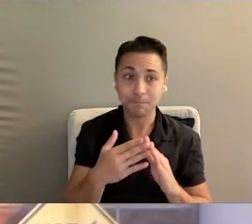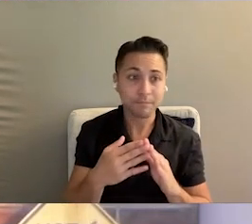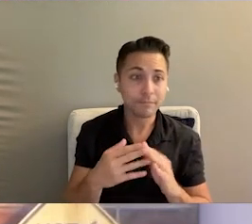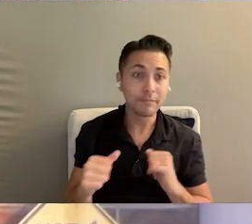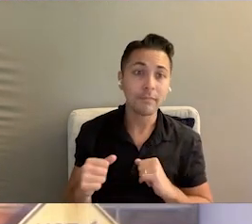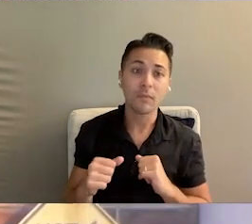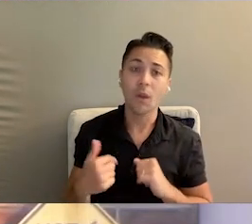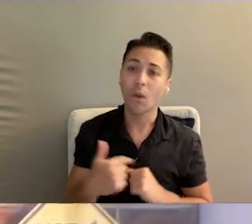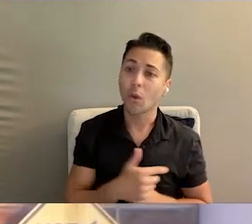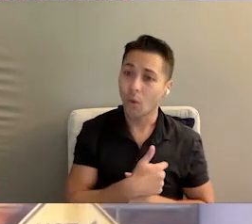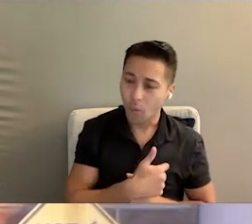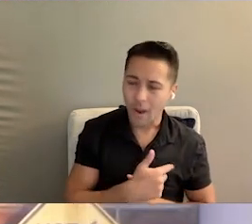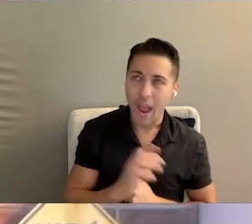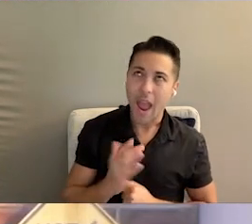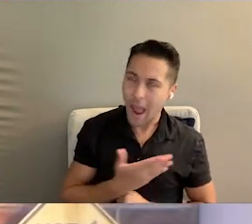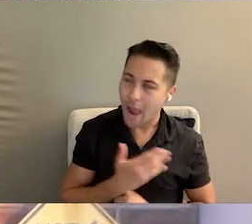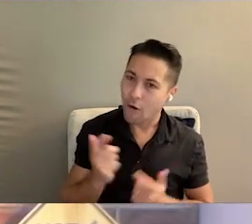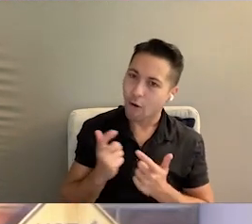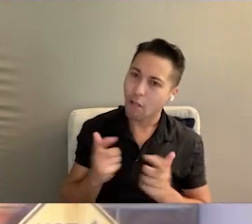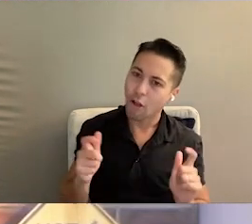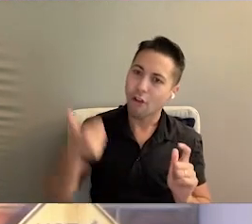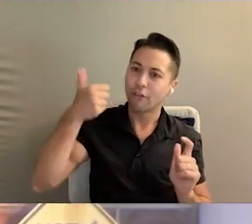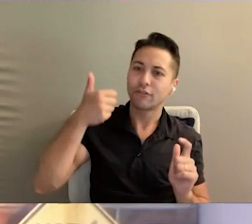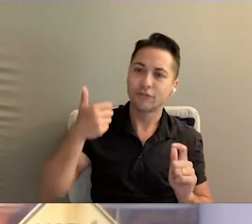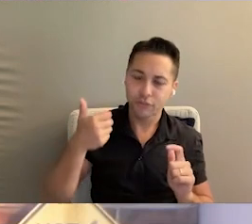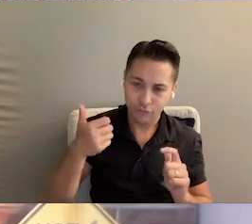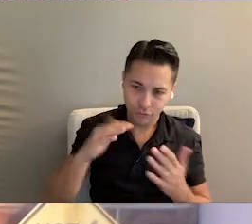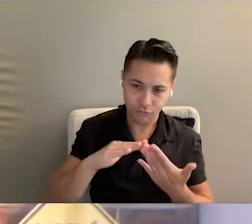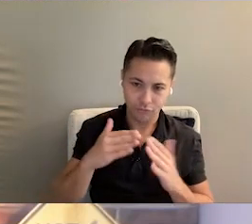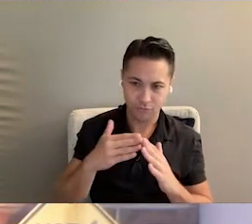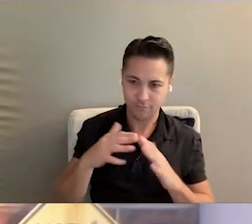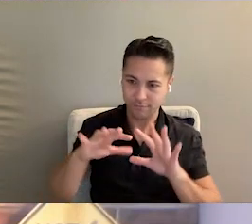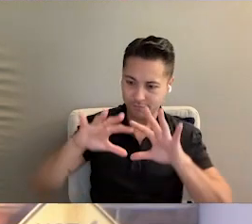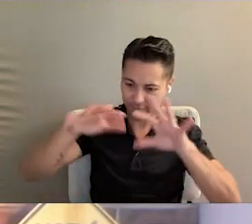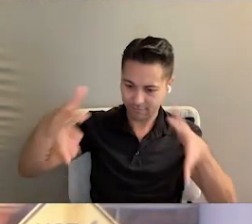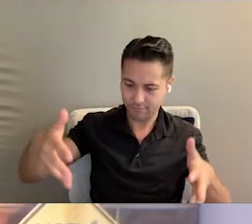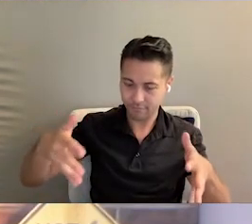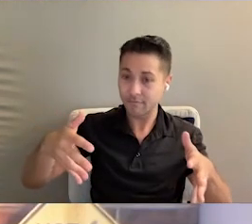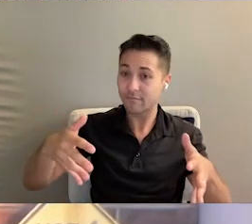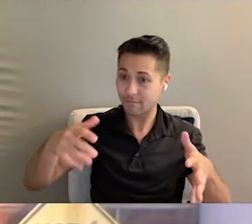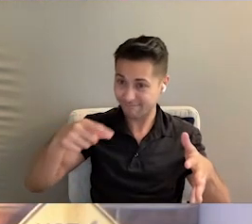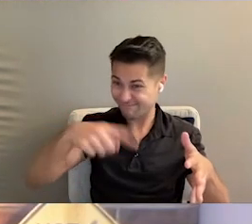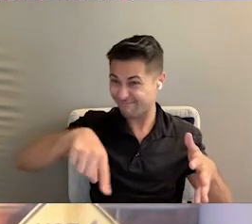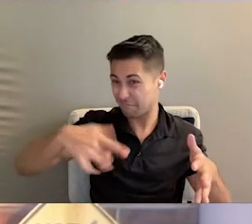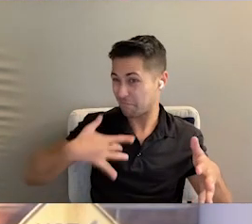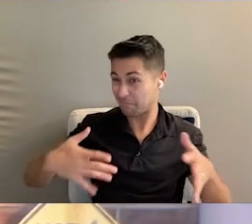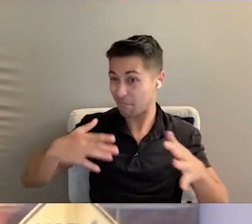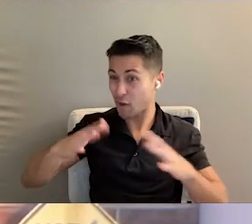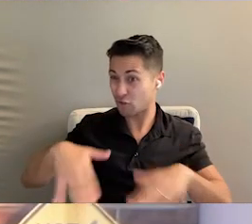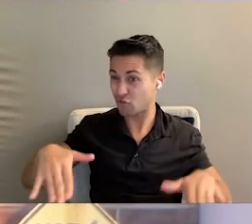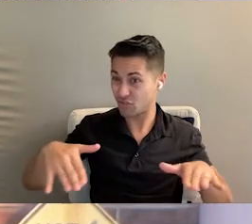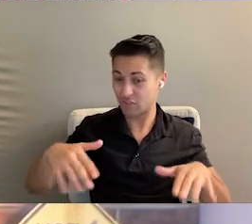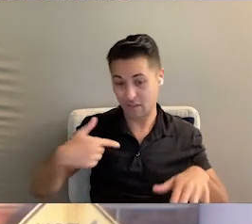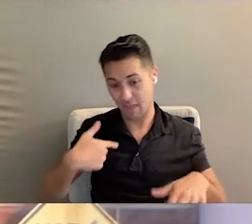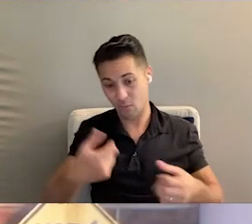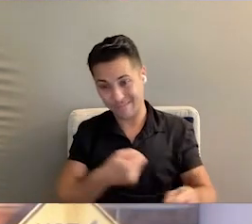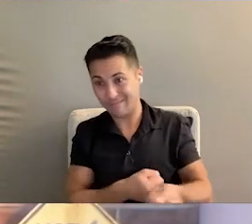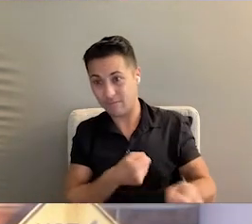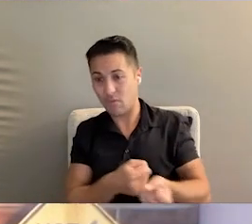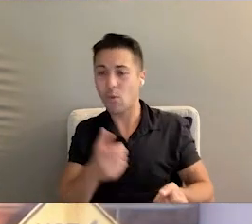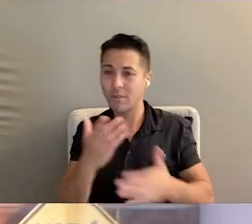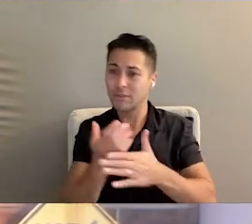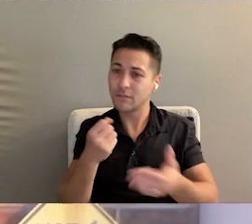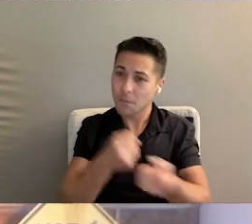community. So we actually, our largest, the largest group of individuals that we're supporting at Arca Broward are children. So we